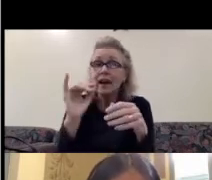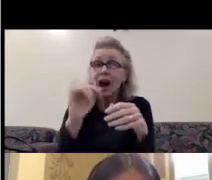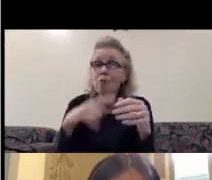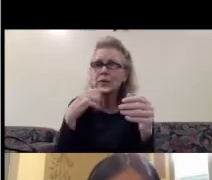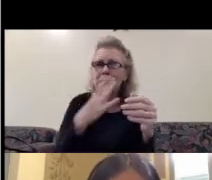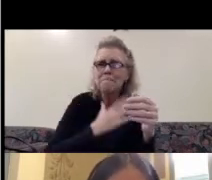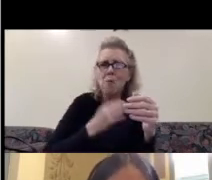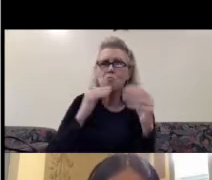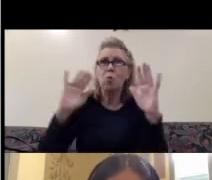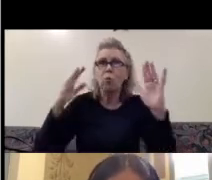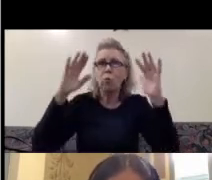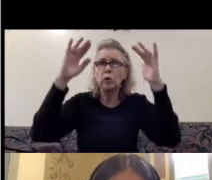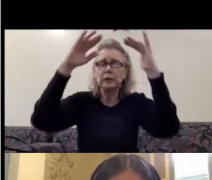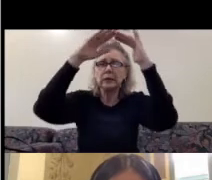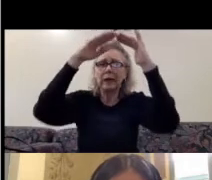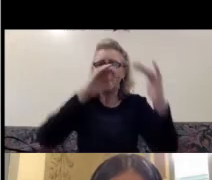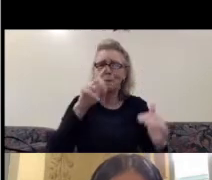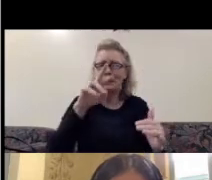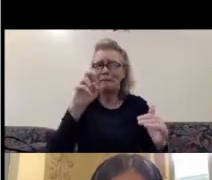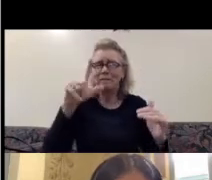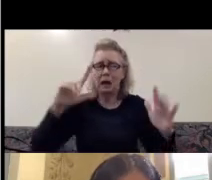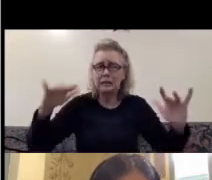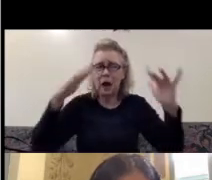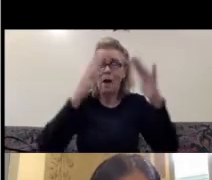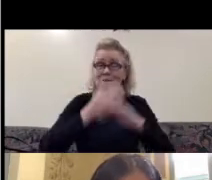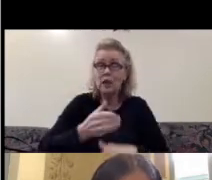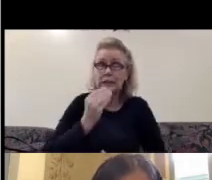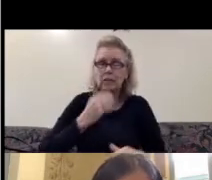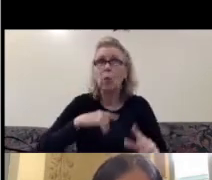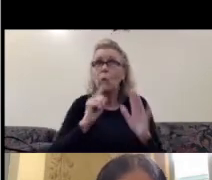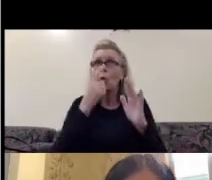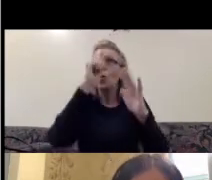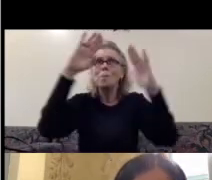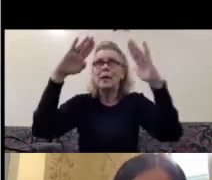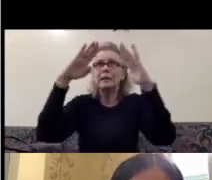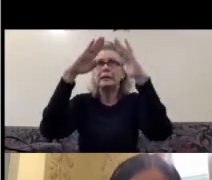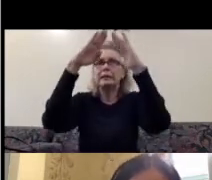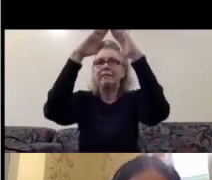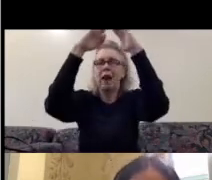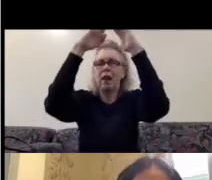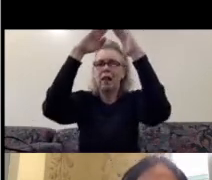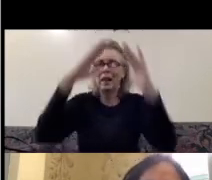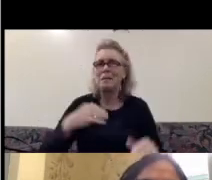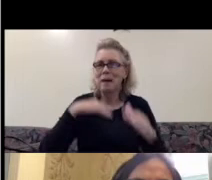After dinner in the common house, I returned to my tower to read medieval love and war novels.